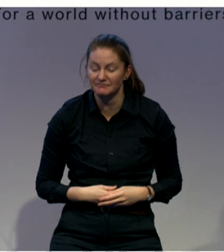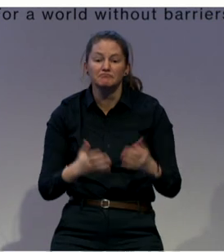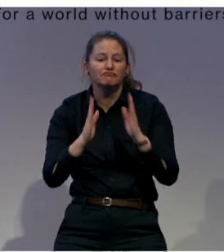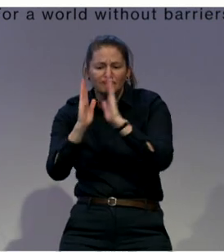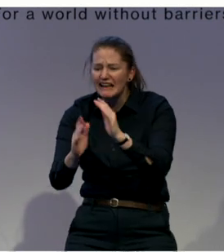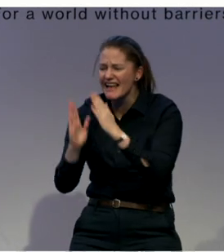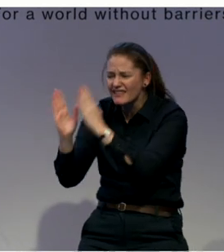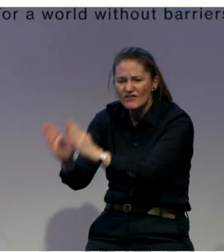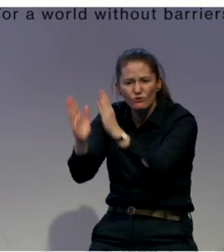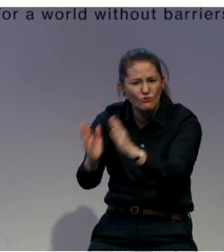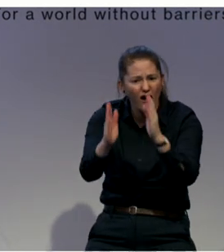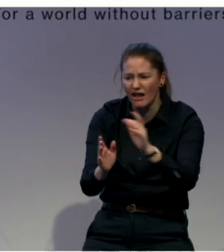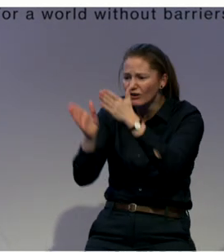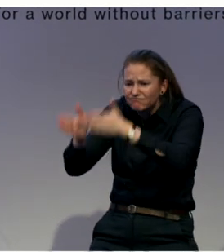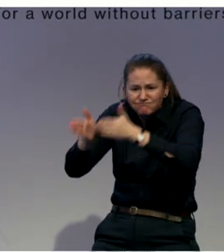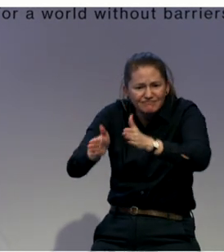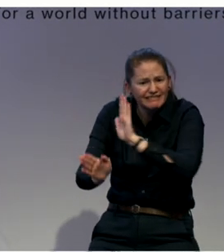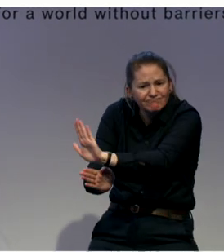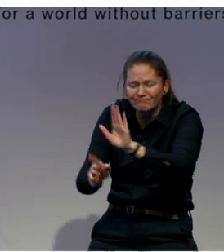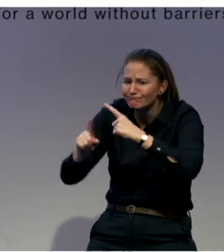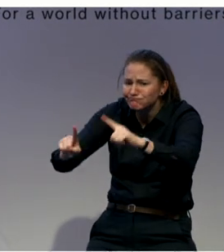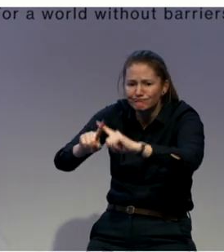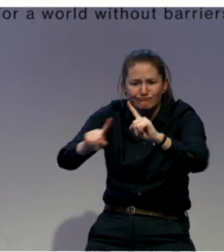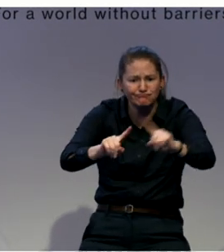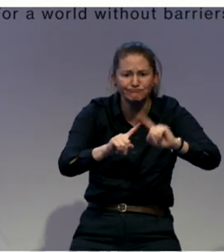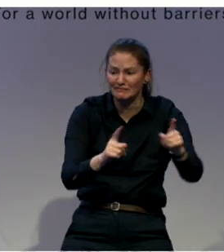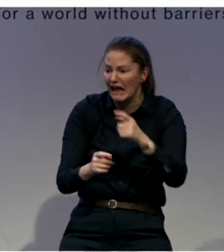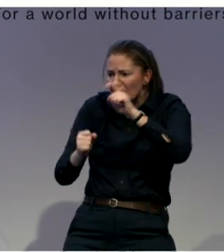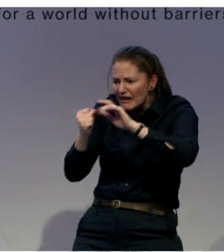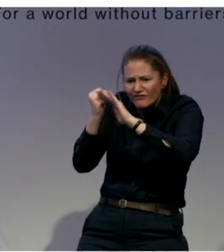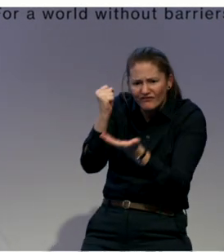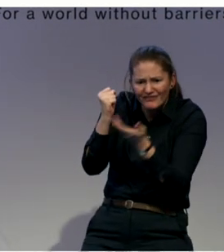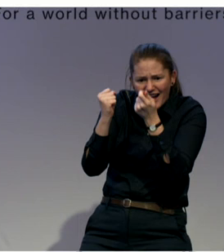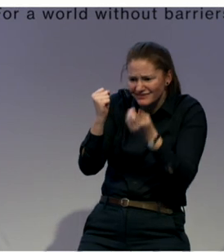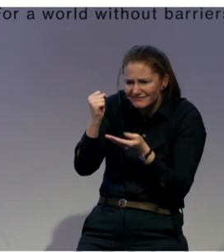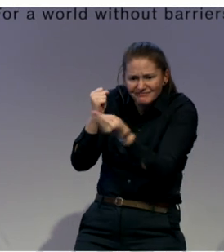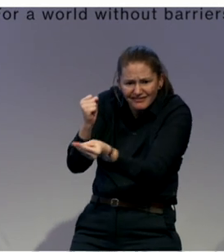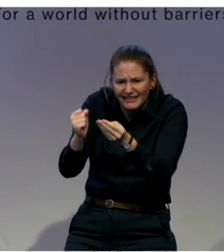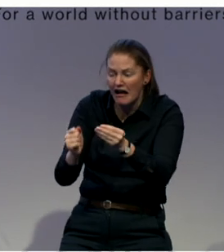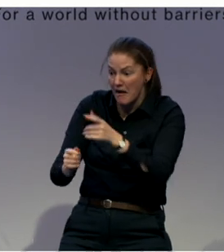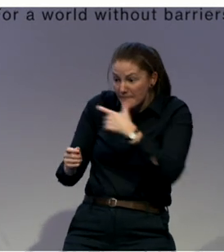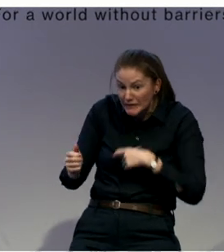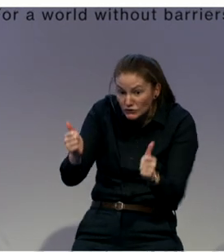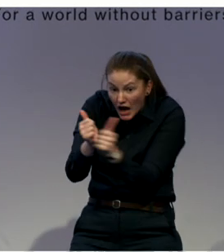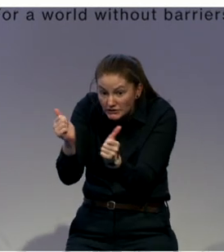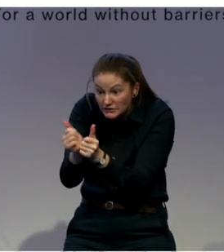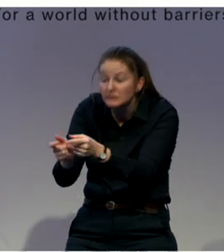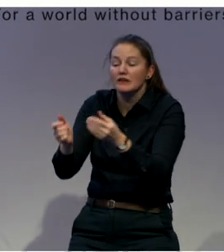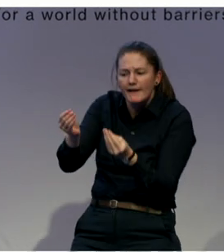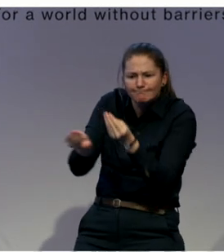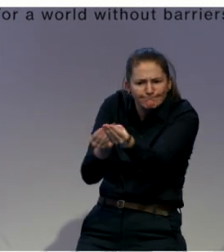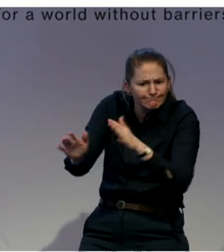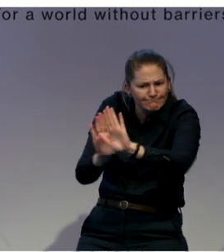kinds of personal assistance, as we have seen during the conference. So this is, I think, the first important step.